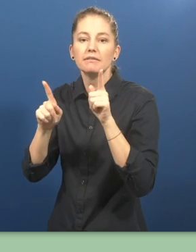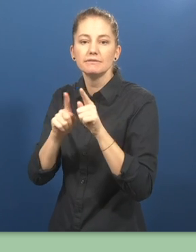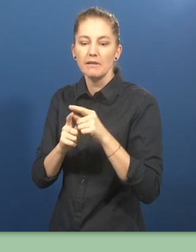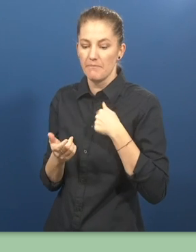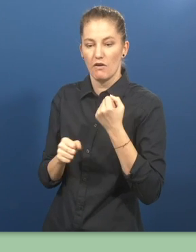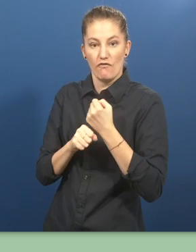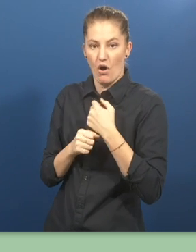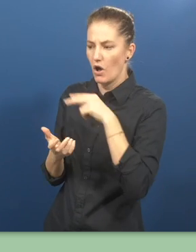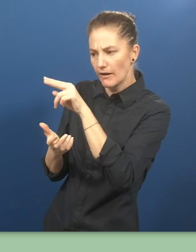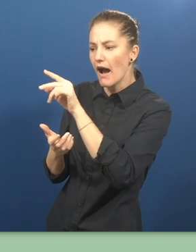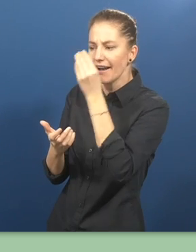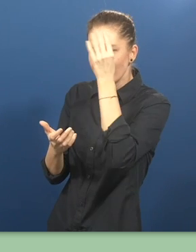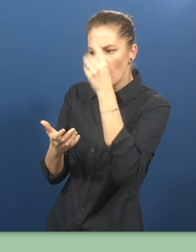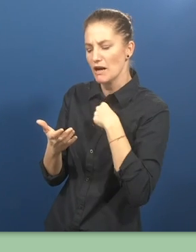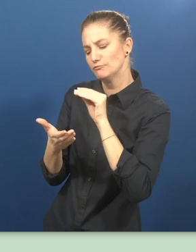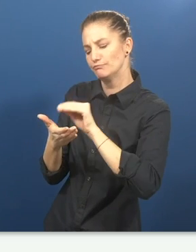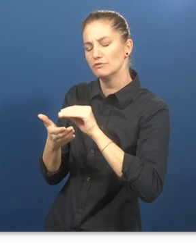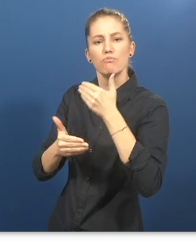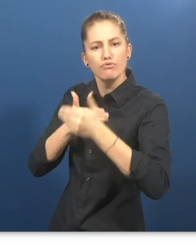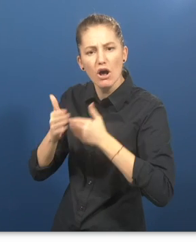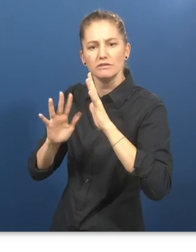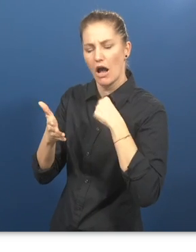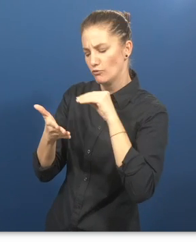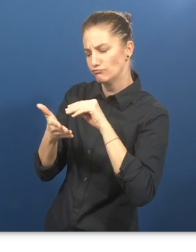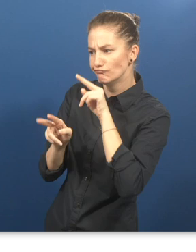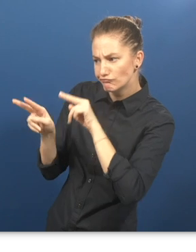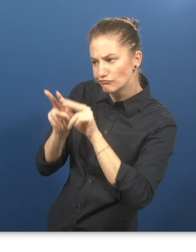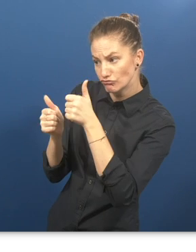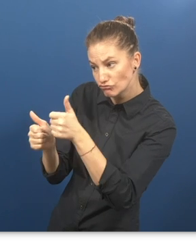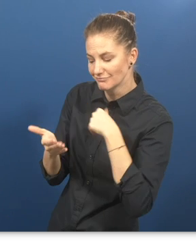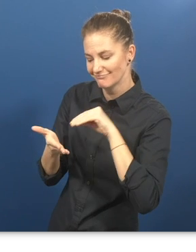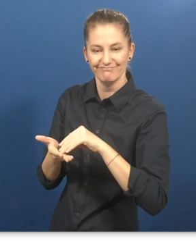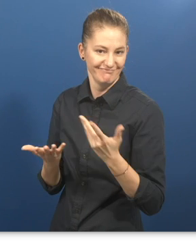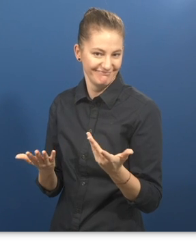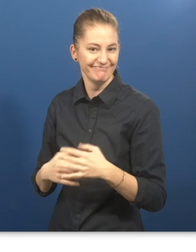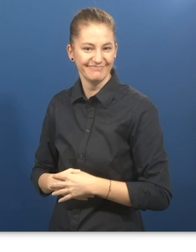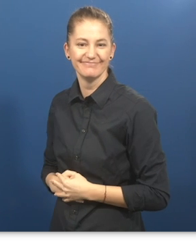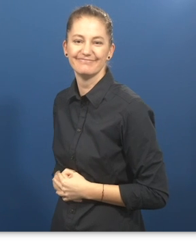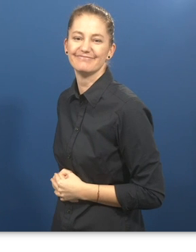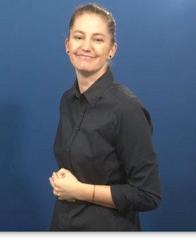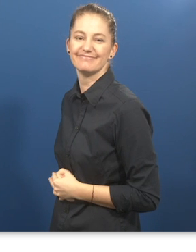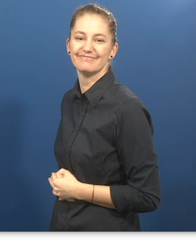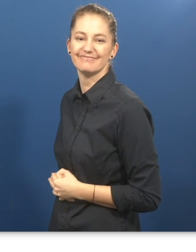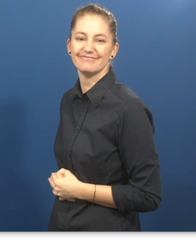interventions, and monitor those. Cerebral Project for a world without barriers.